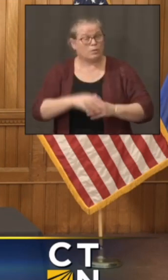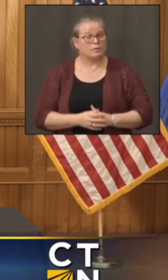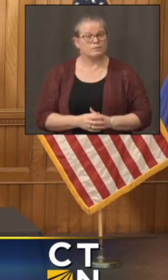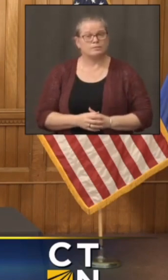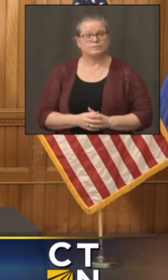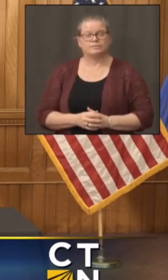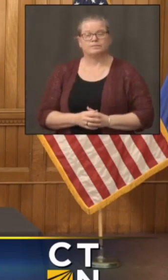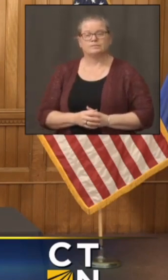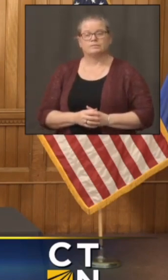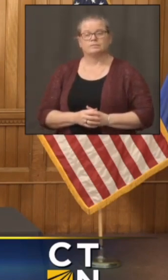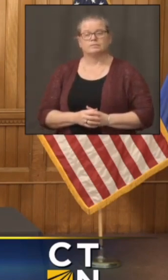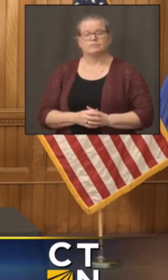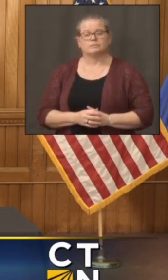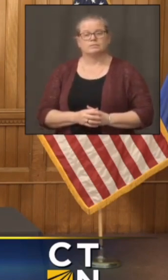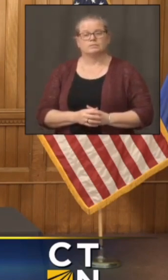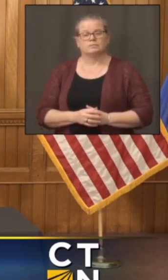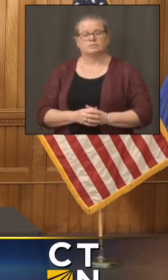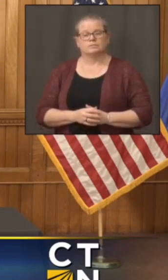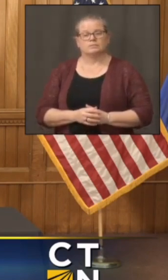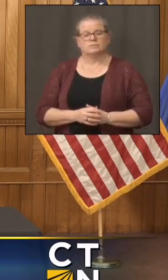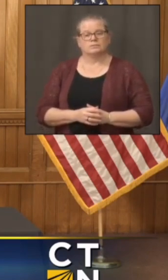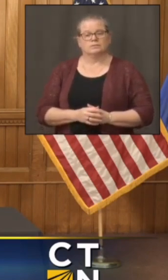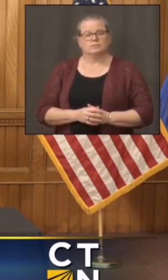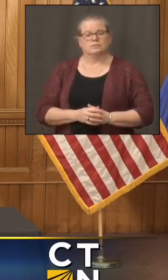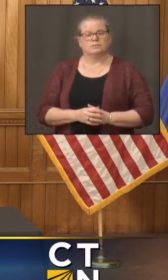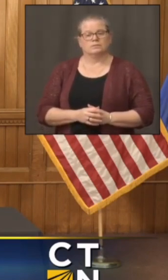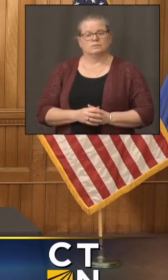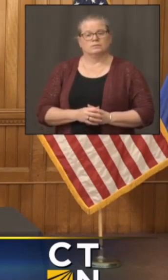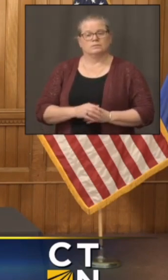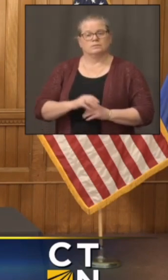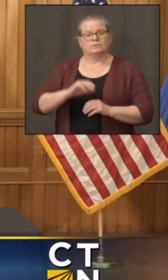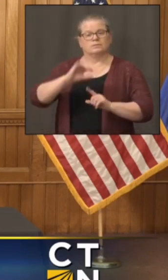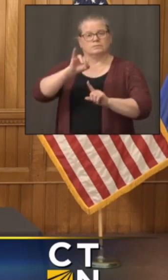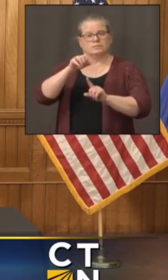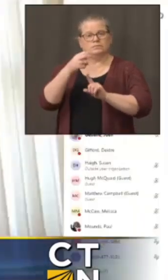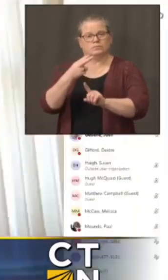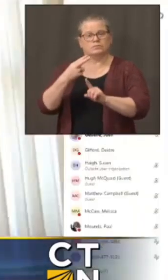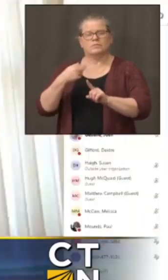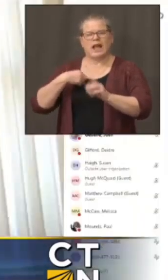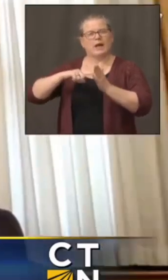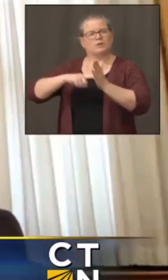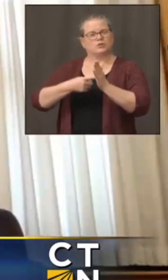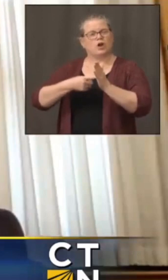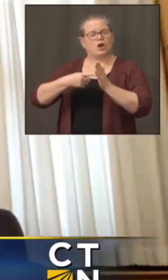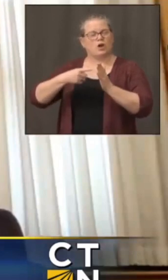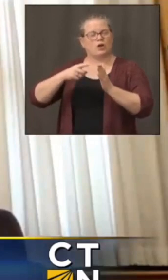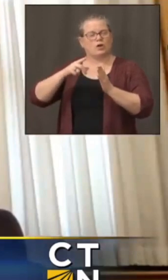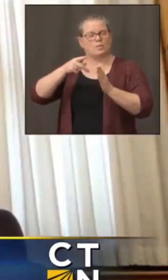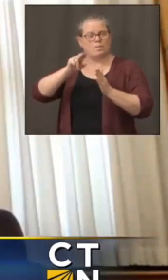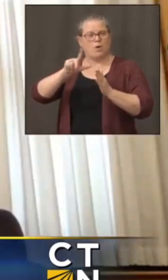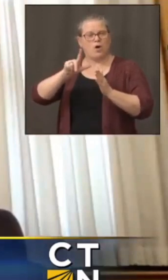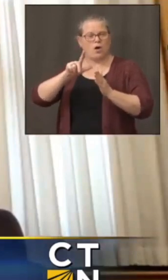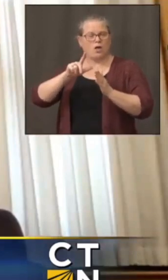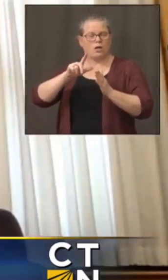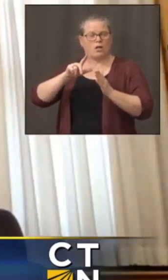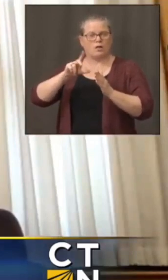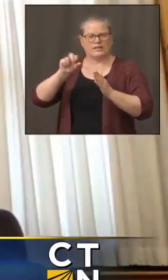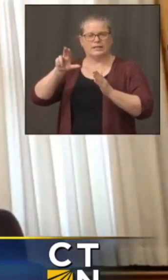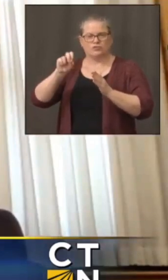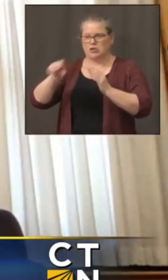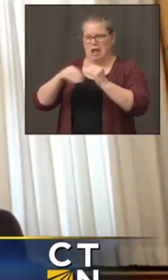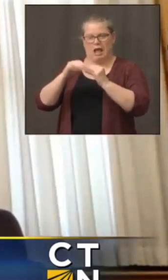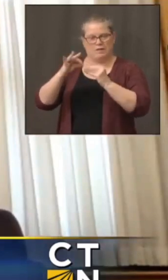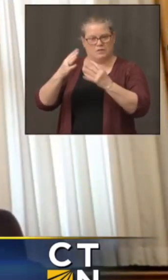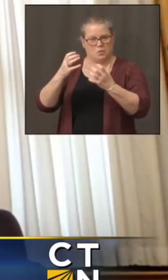Yeah, I think, Paul, I'll start, Deidre, please add. But I think, Paul, when we're talking to the epidemiology team, you can see not just